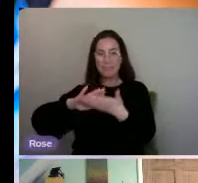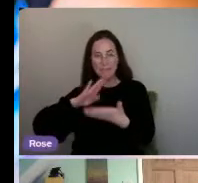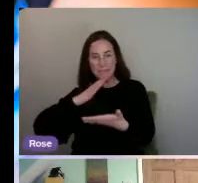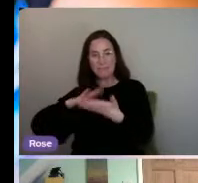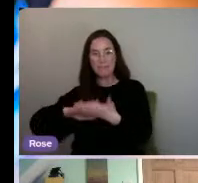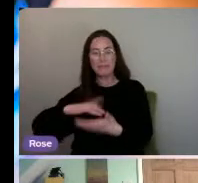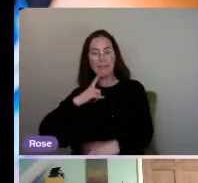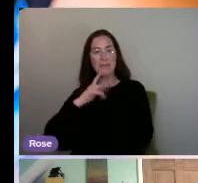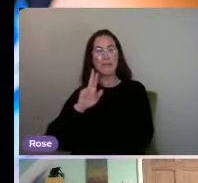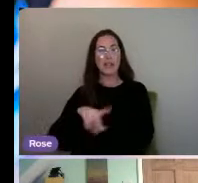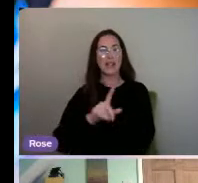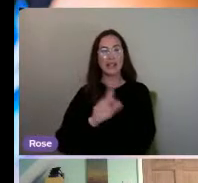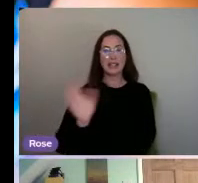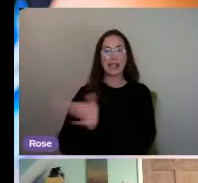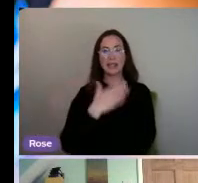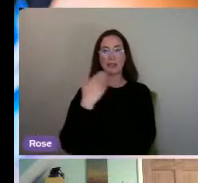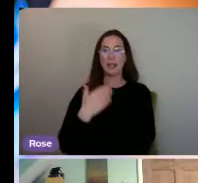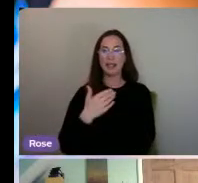Oh, next slide, please. Yeah.